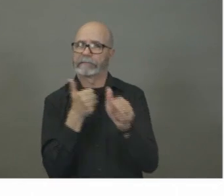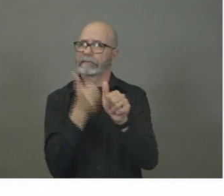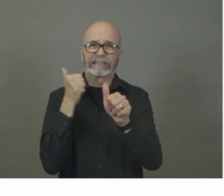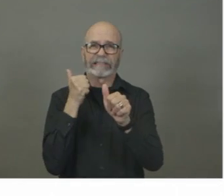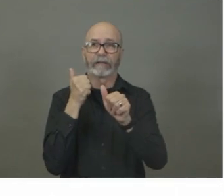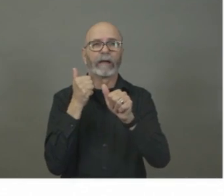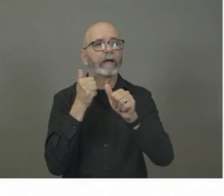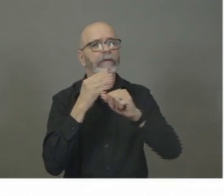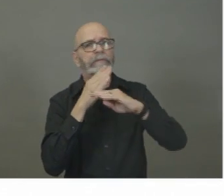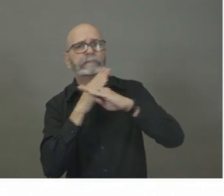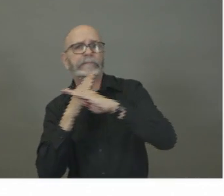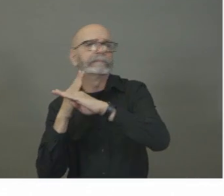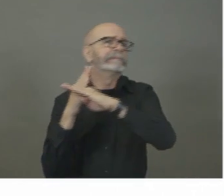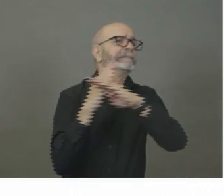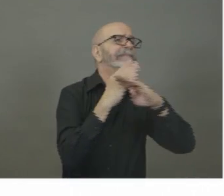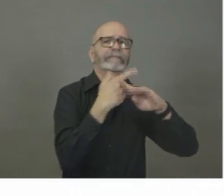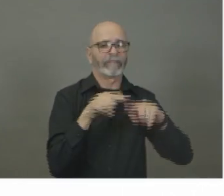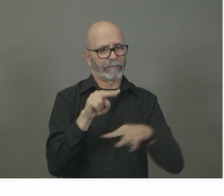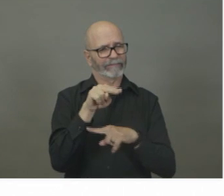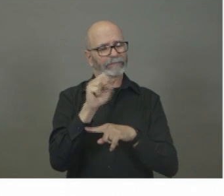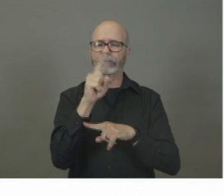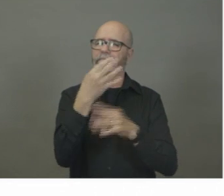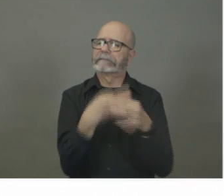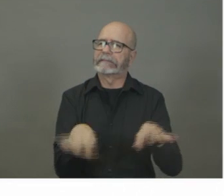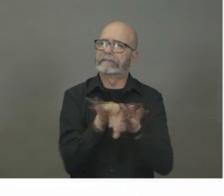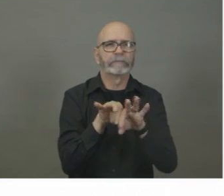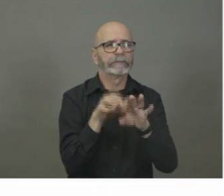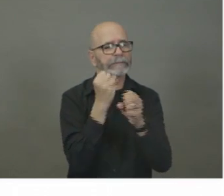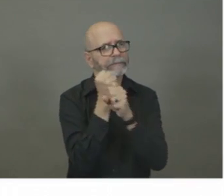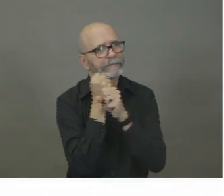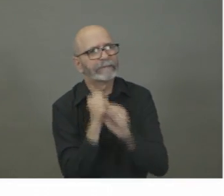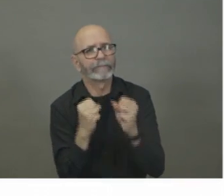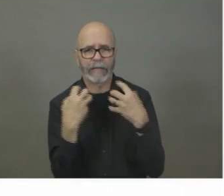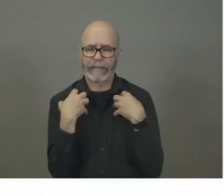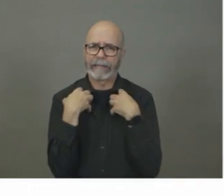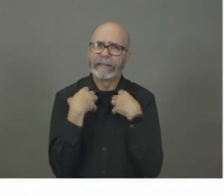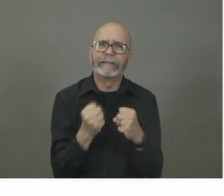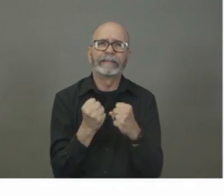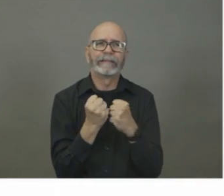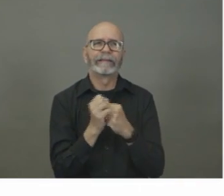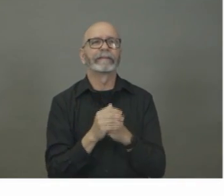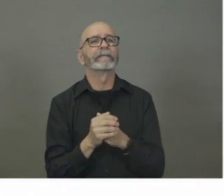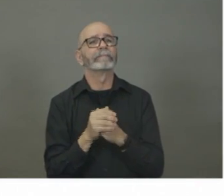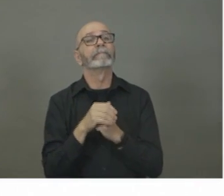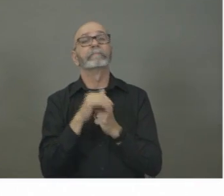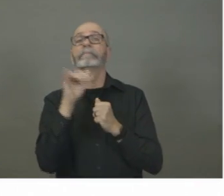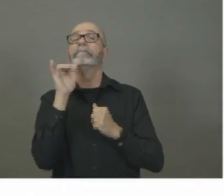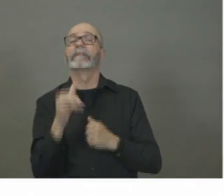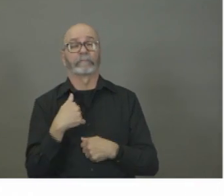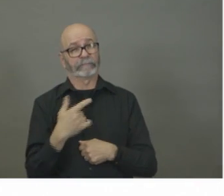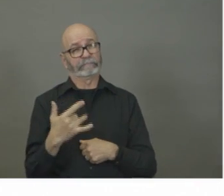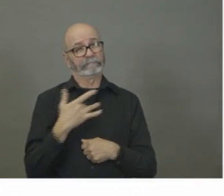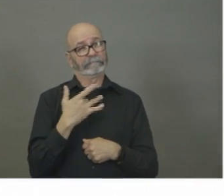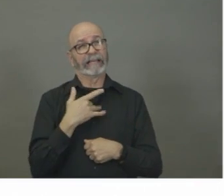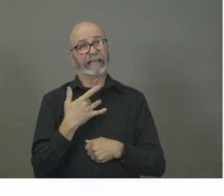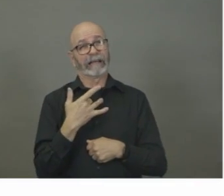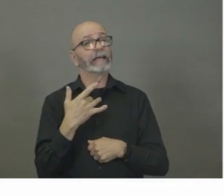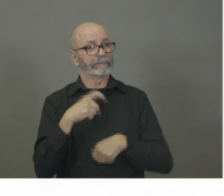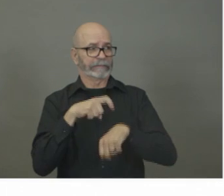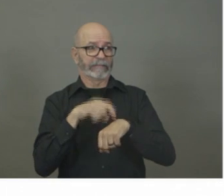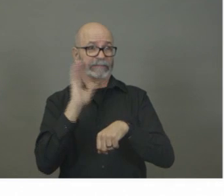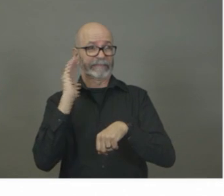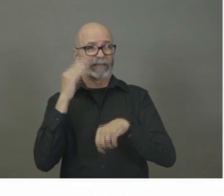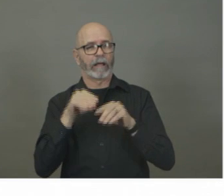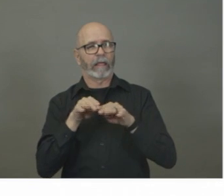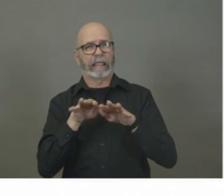safe. I believe Nova Scotians, like everyone around the world, understand that this virus is impacting our daily lives whether